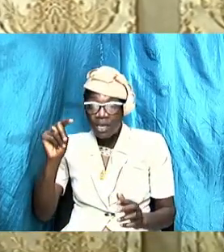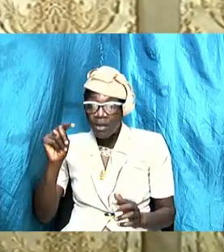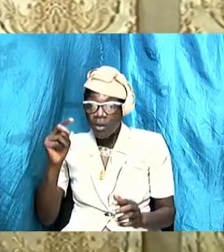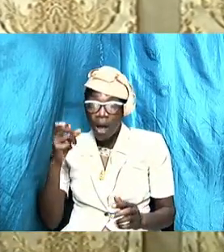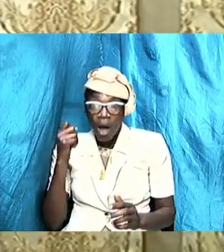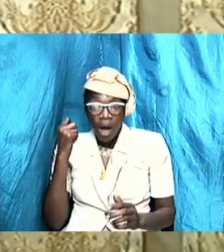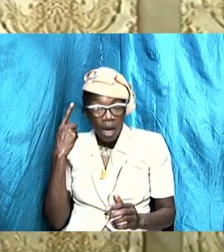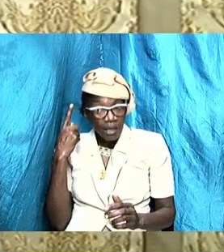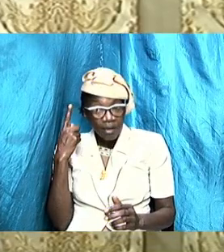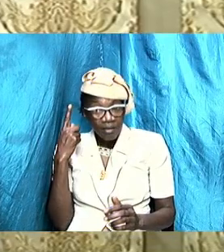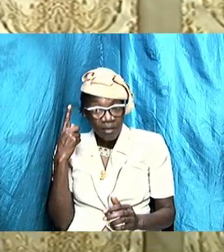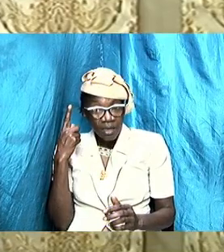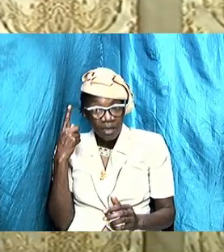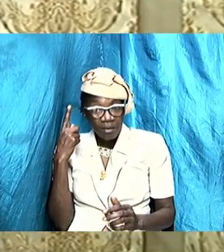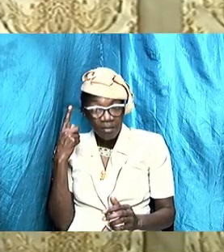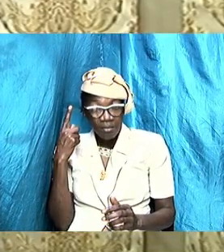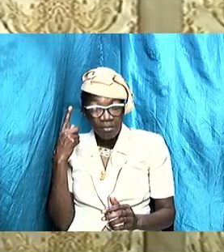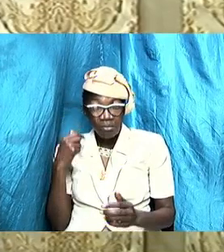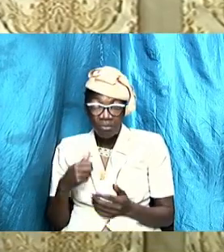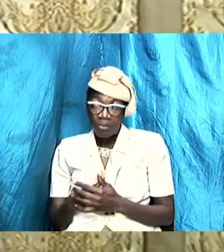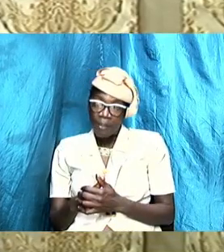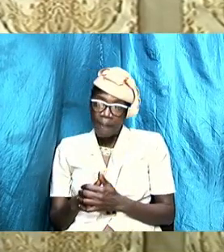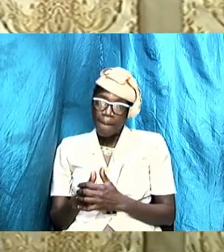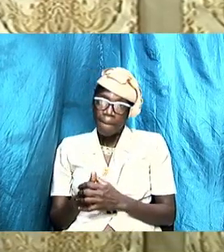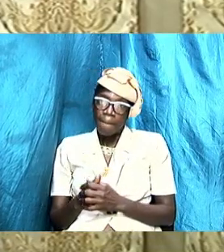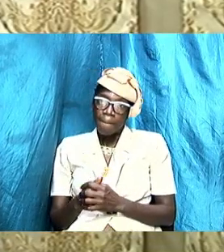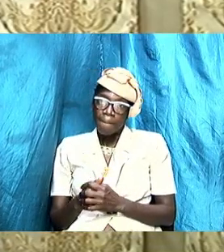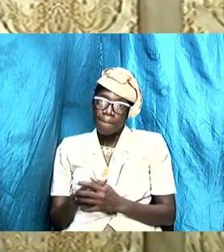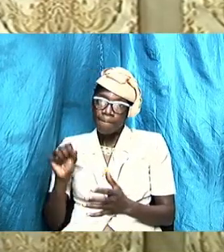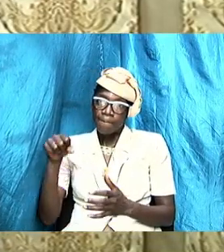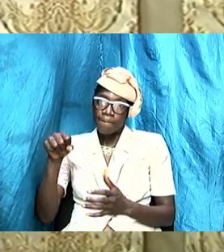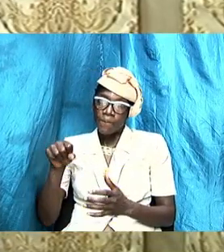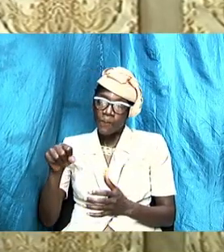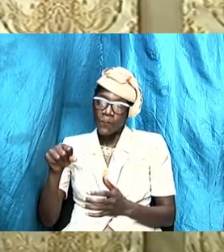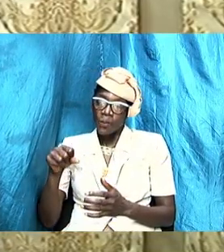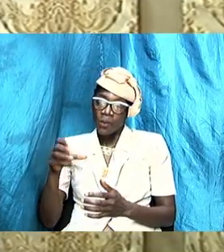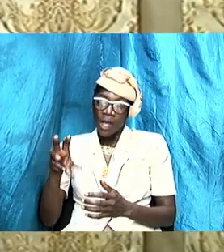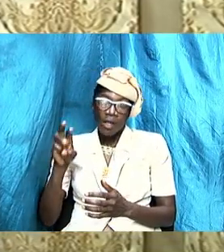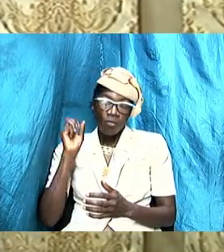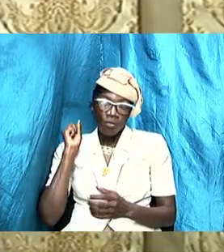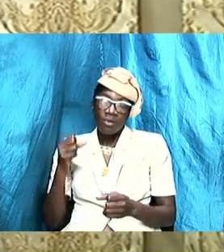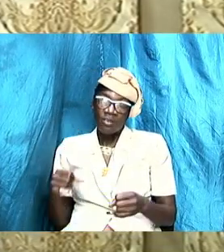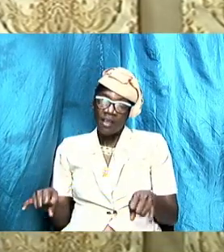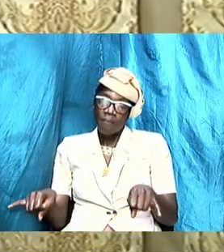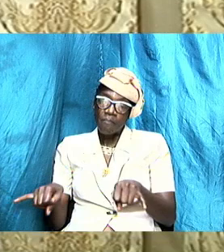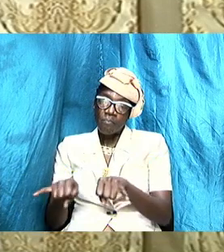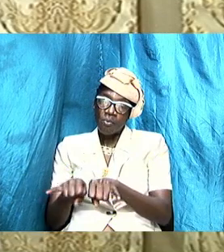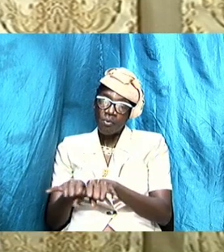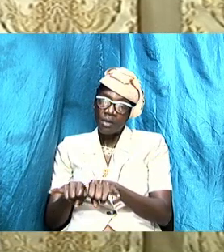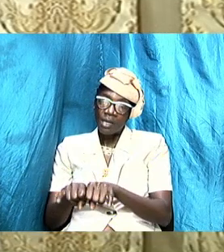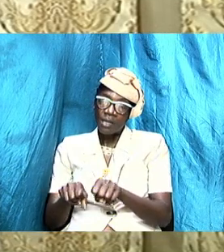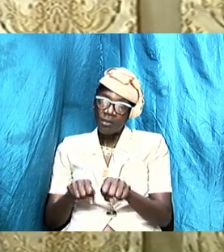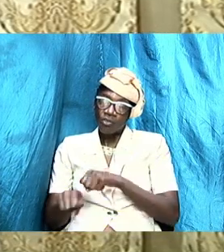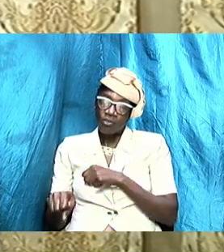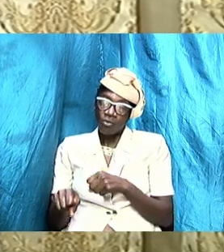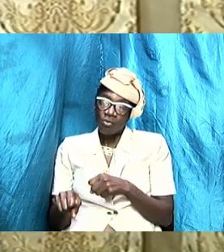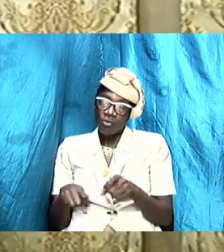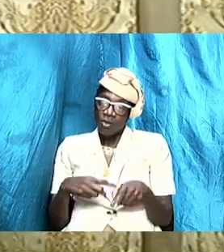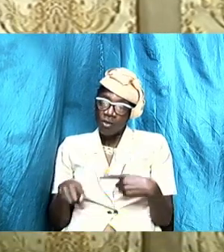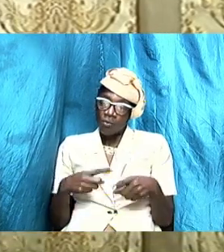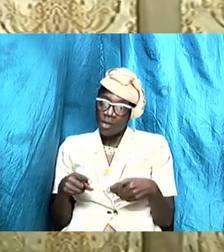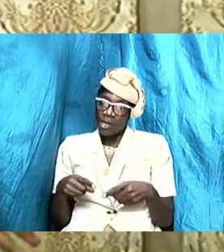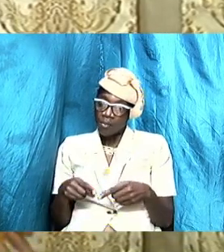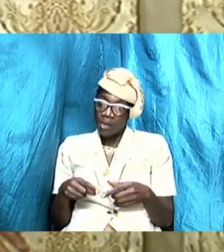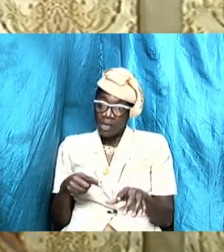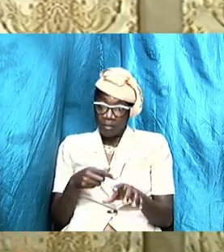of, etc., etc. Yes? It was important. And so while he set